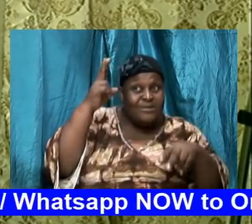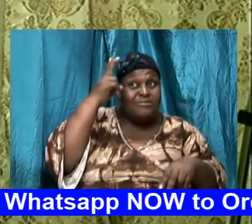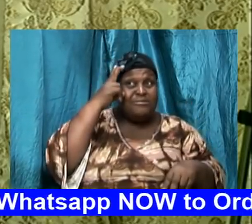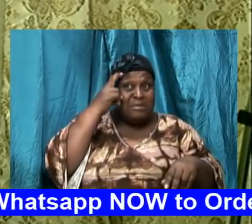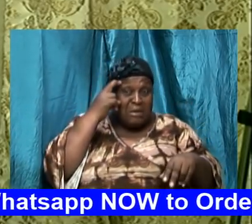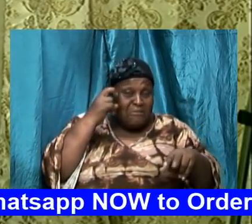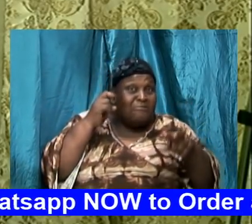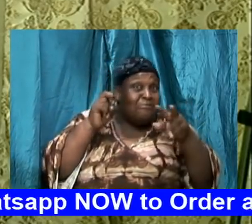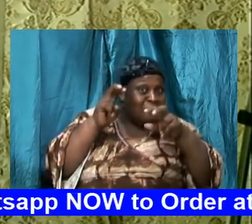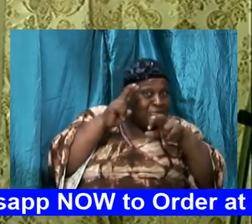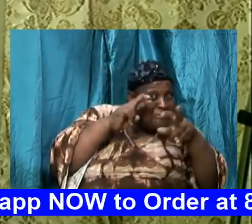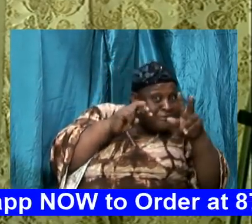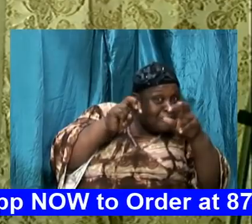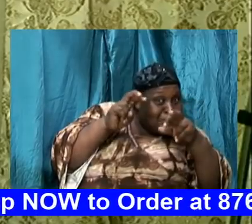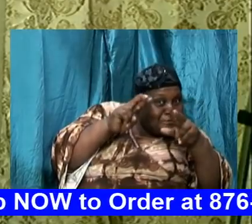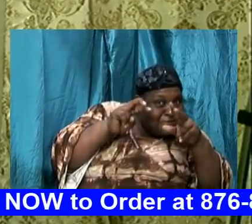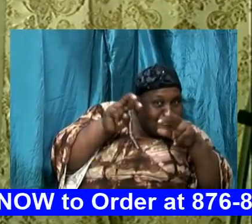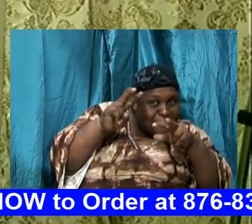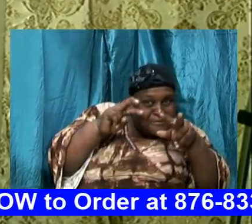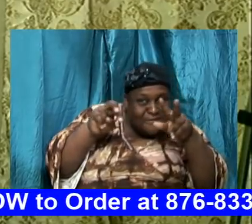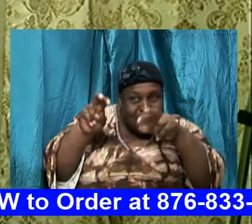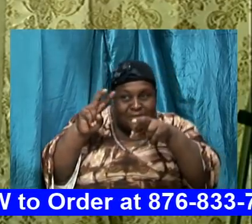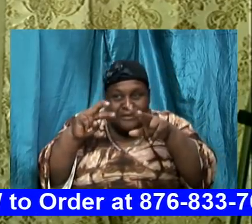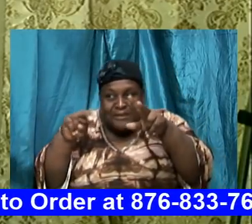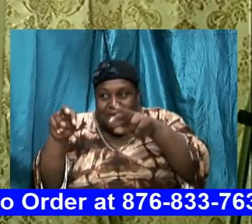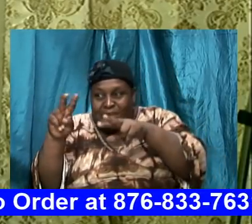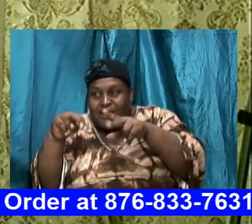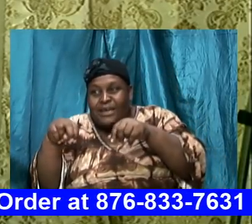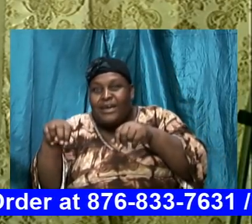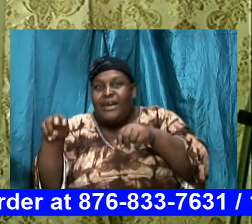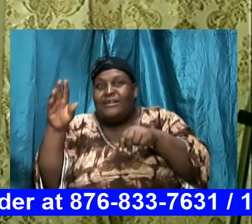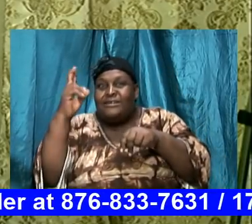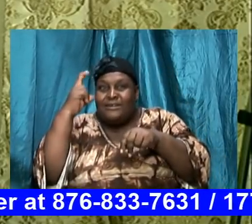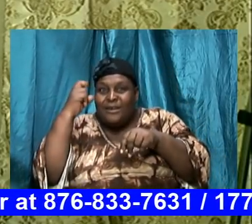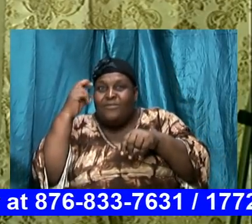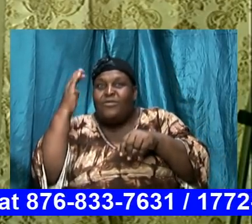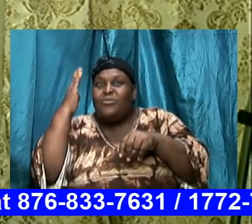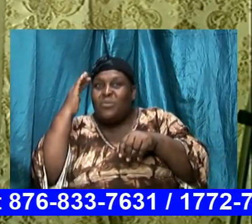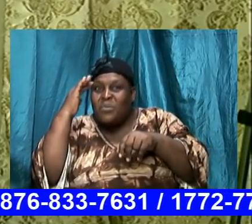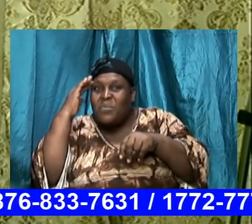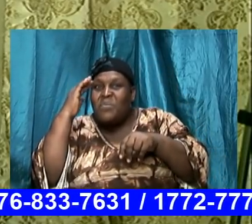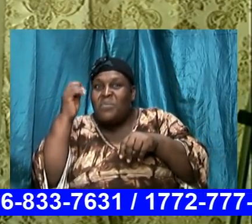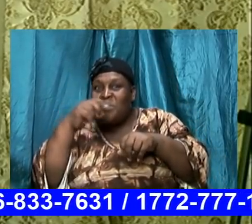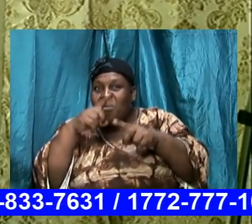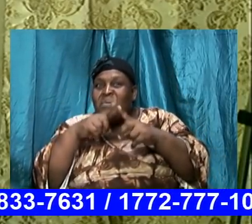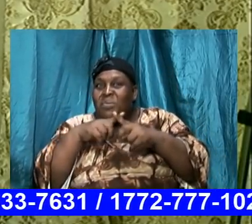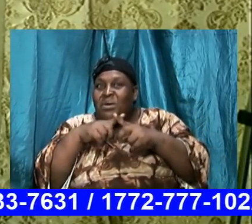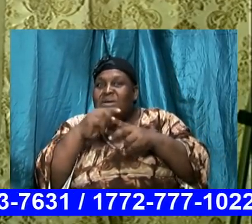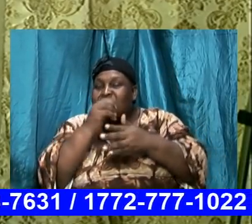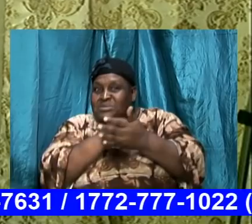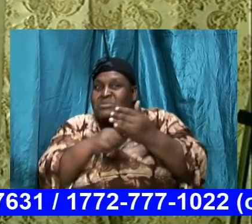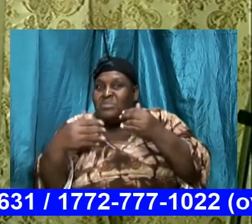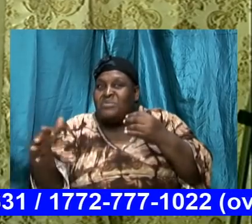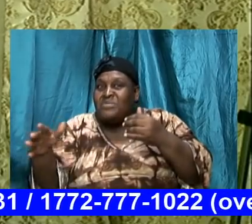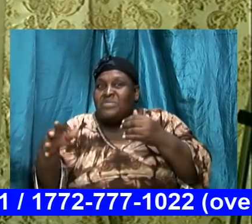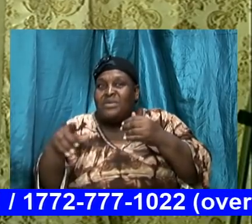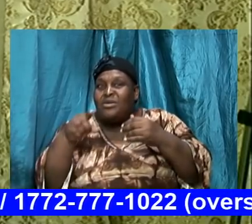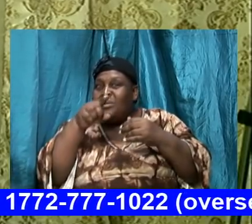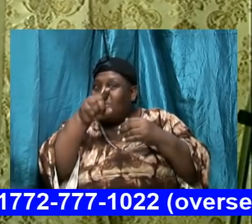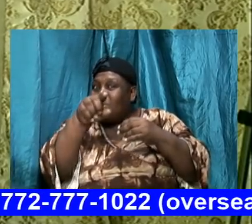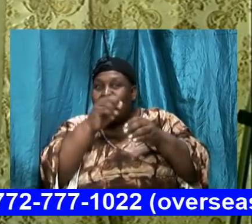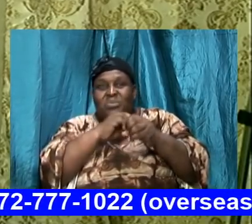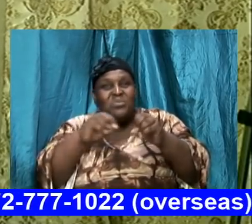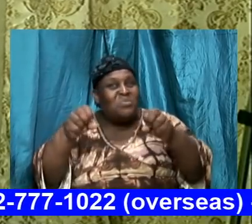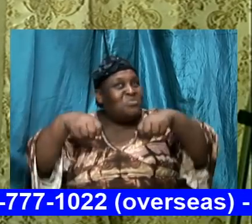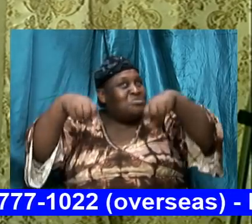he knows when unsurrendered areas are there he knows when you are hiding and doing he knows I say